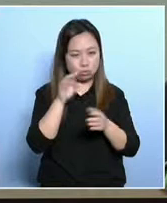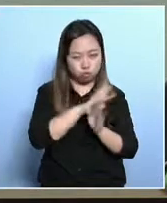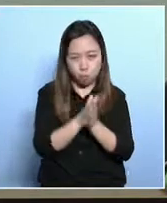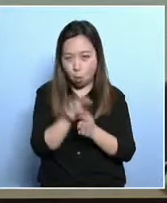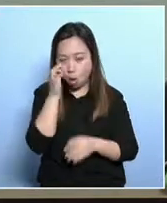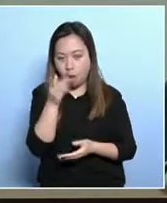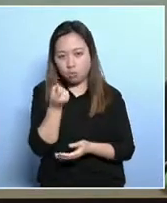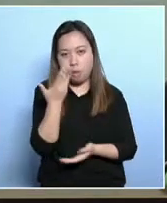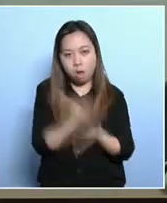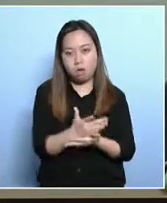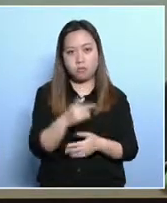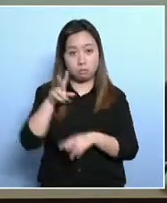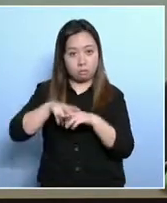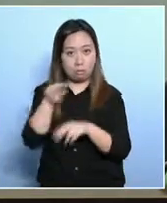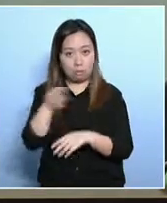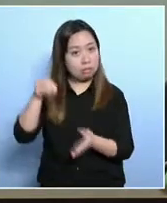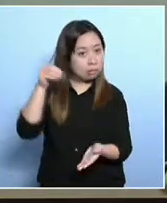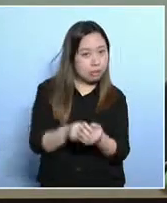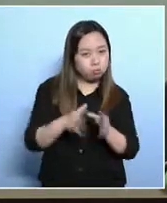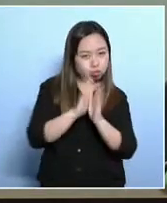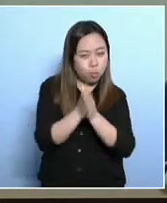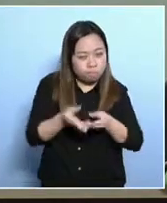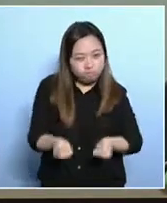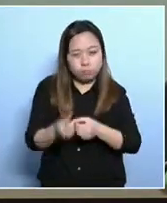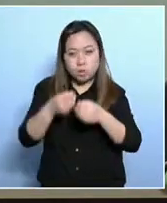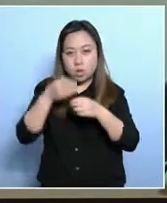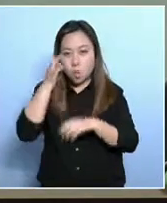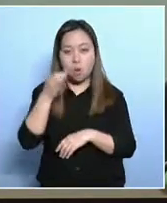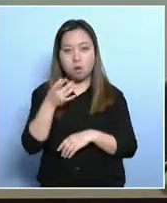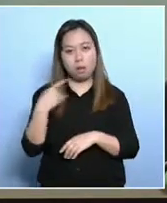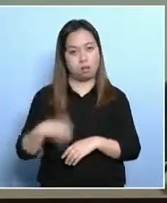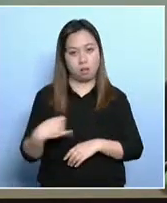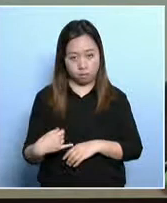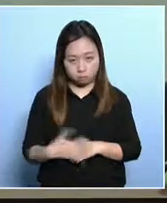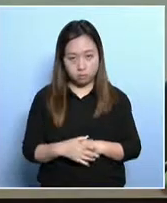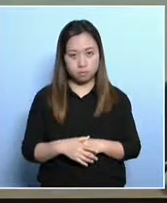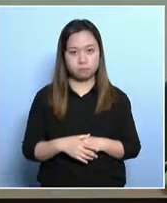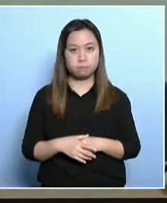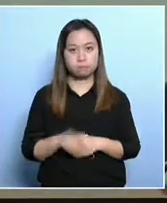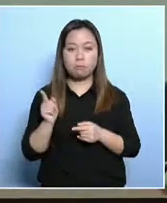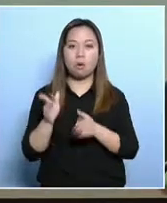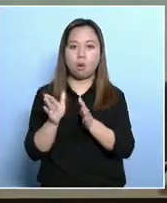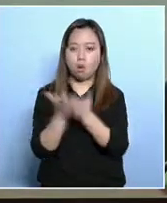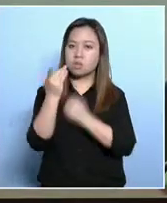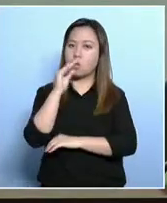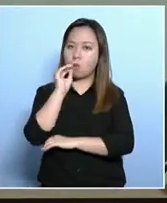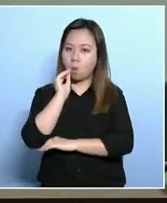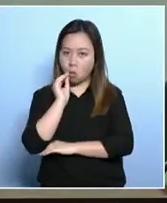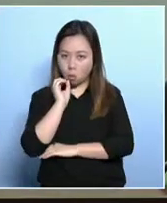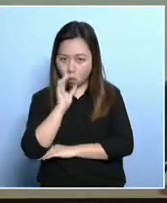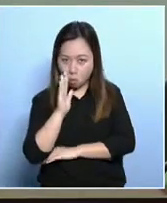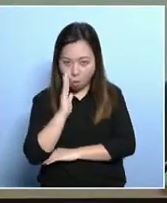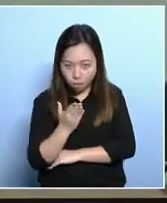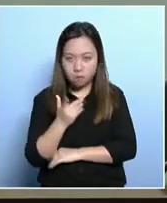eradicated. Now Dr. Law Qikwong that we use relative poverty as our guide,